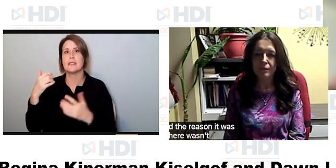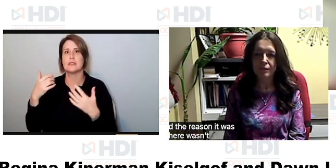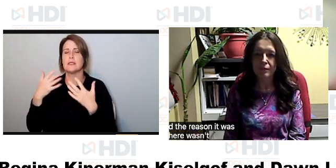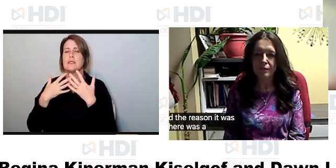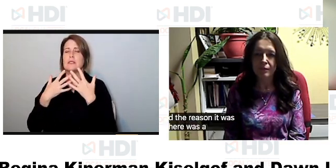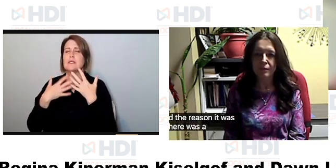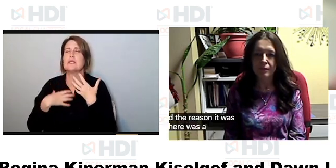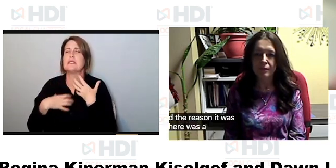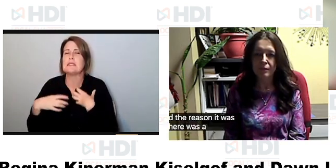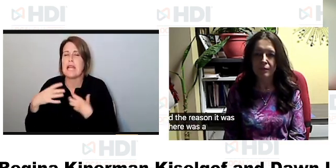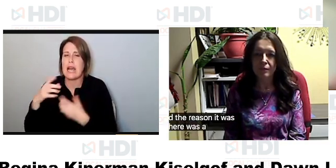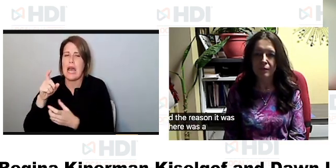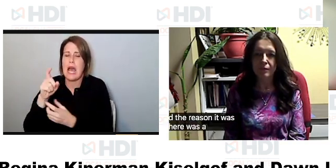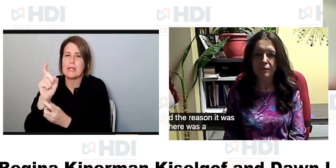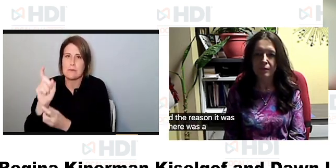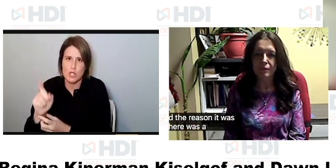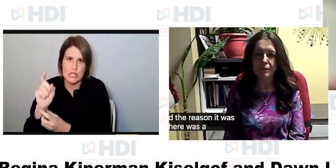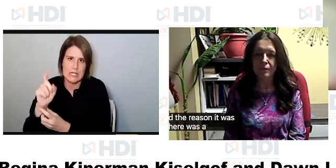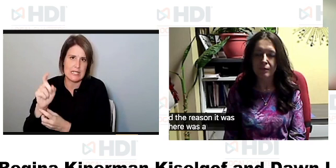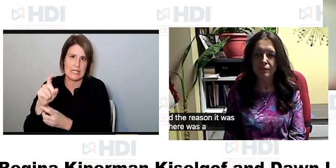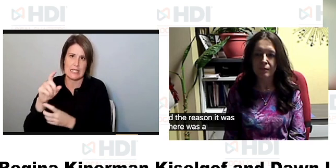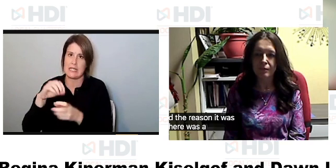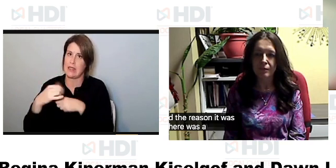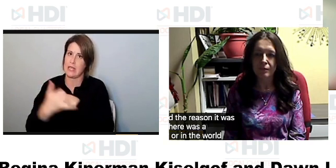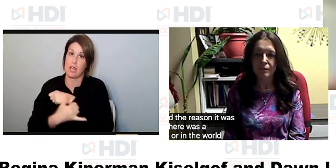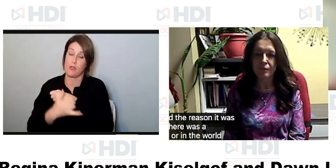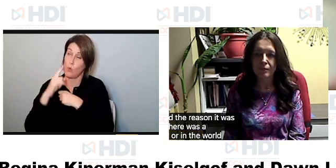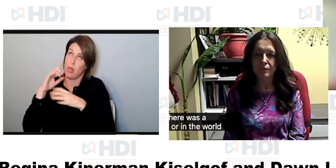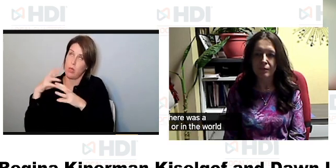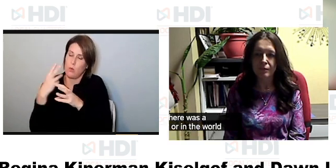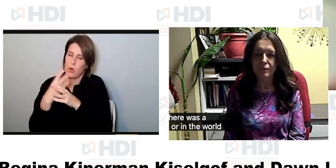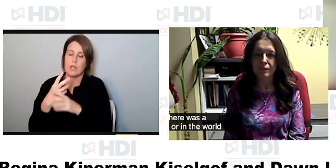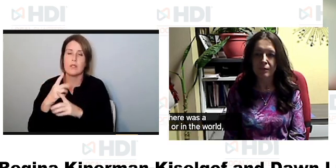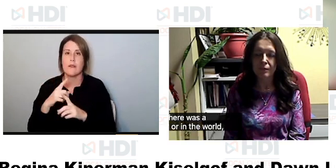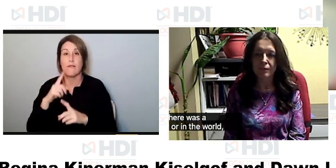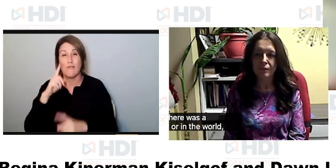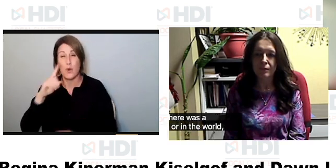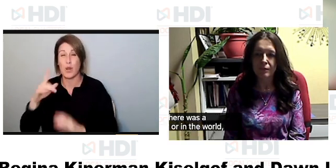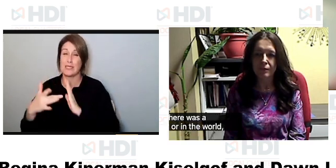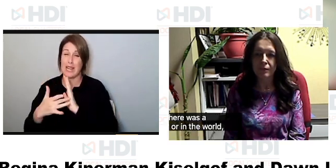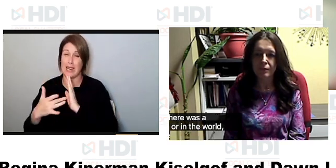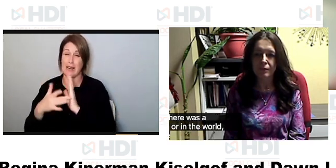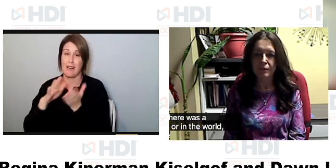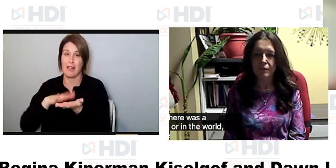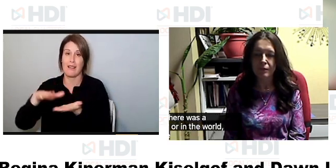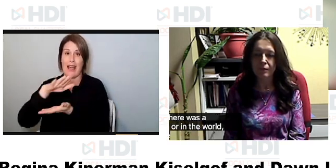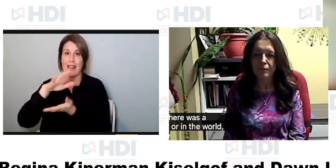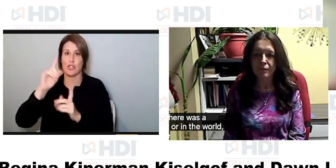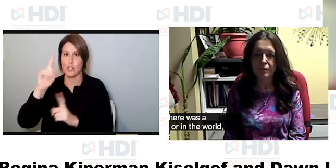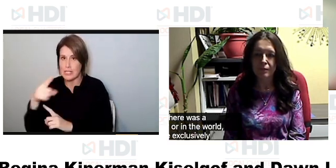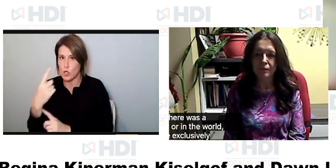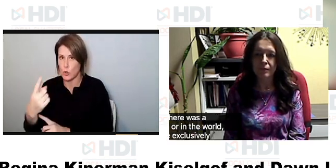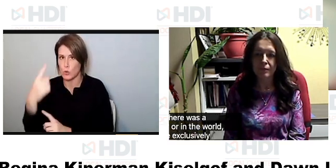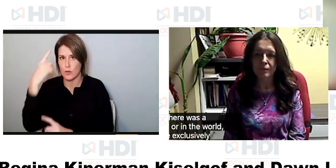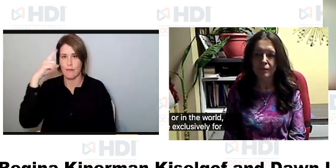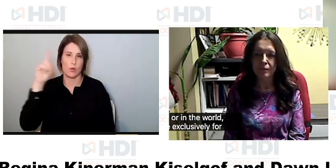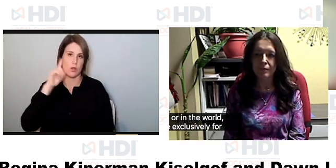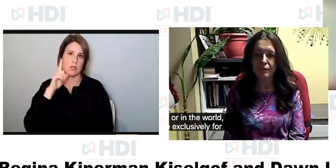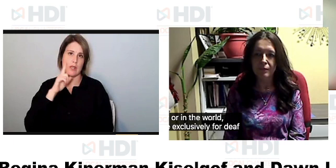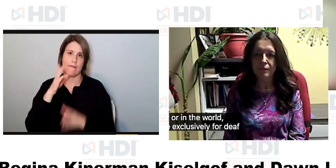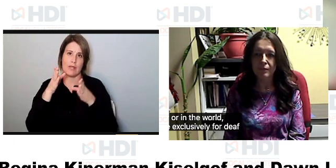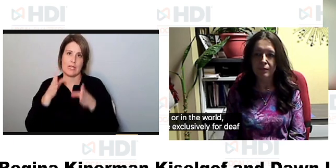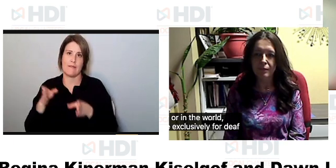need in the country or in the world actually for a technical college exclusively for deaf individuals